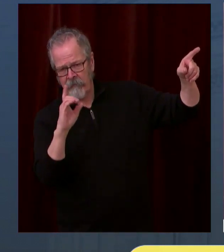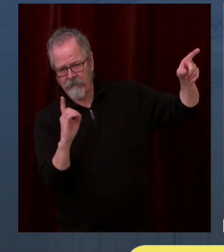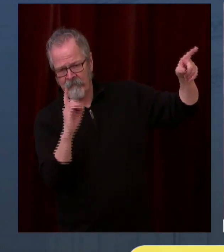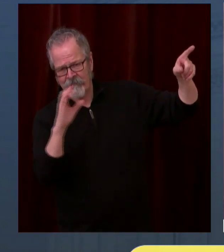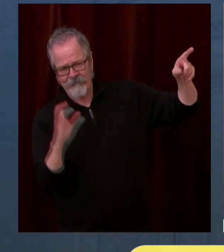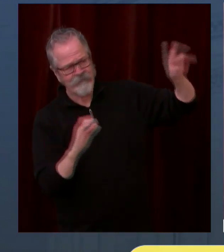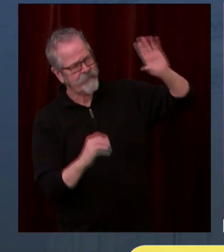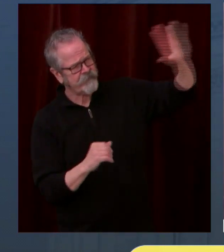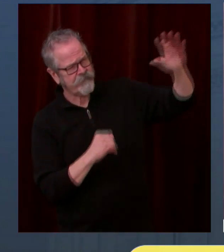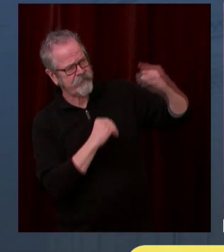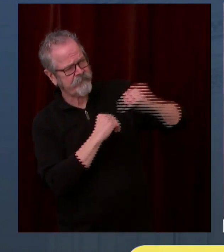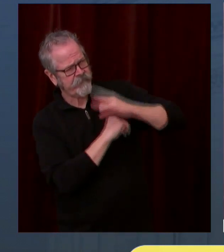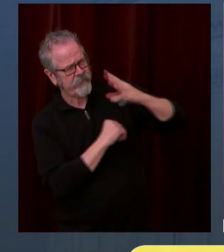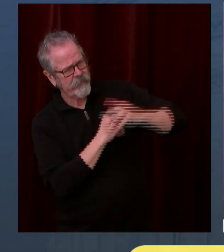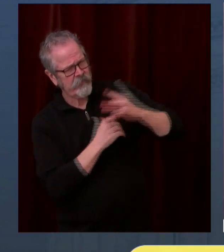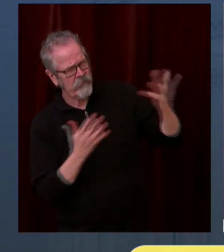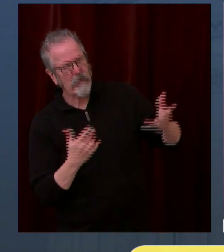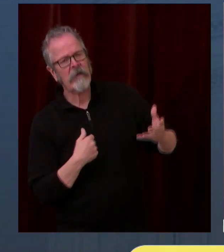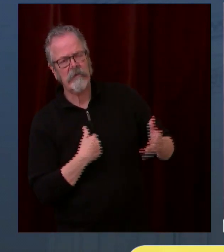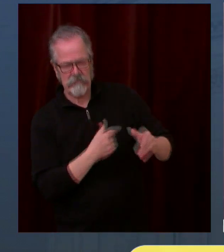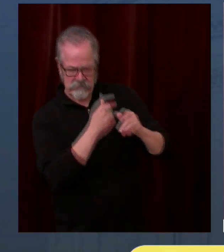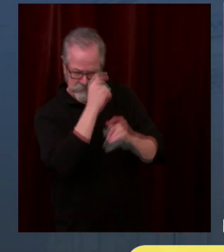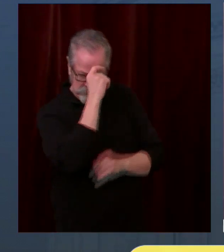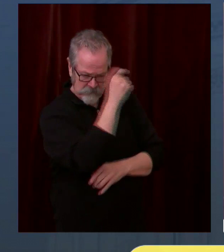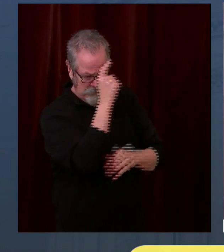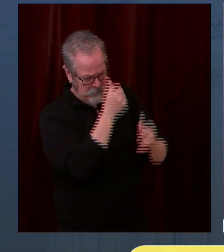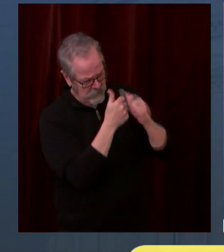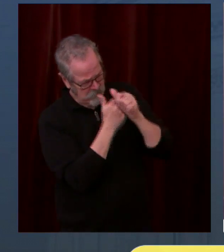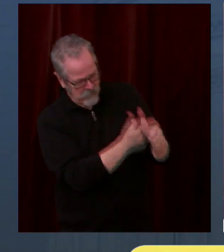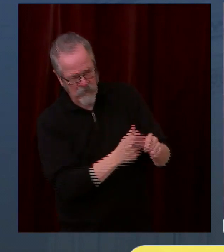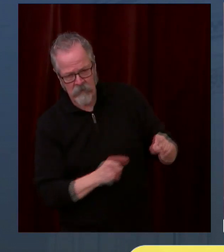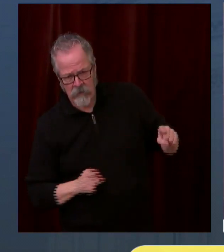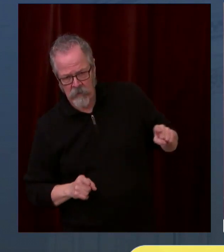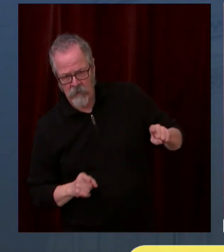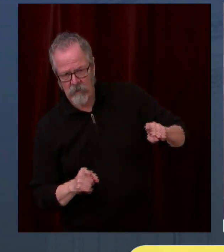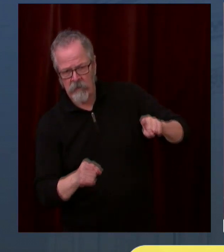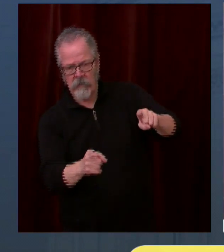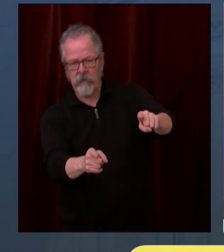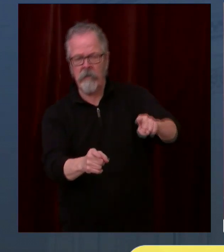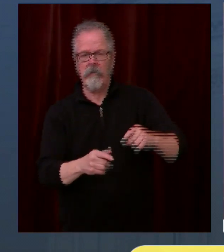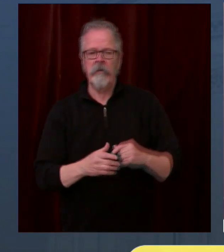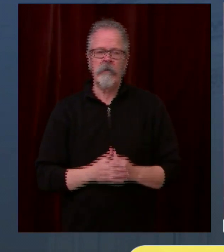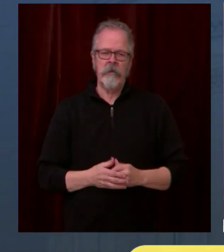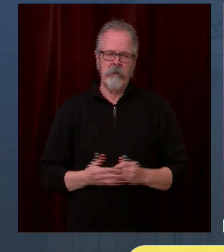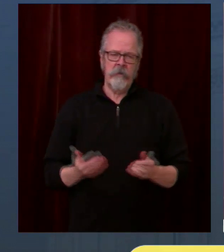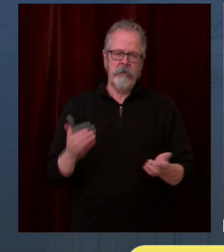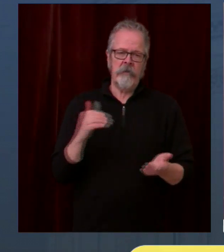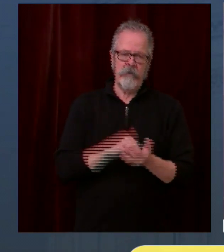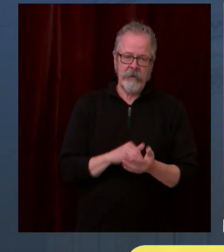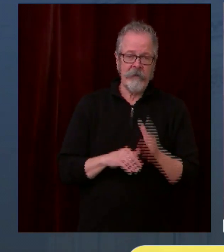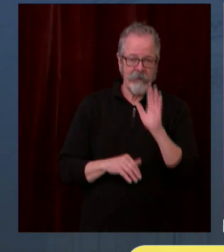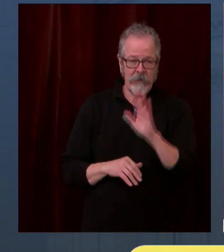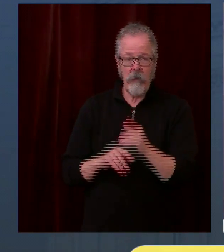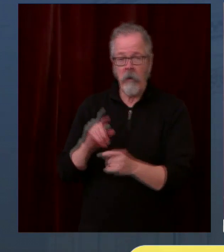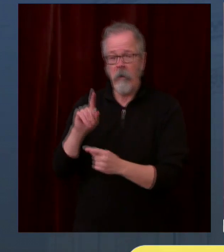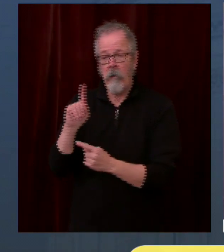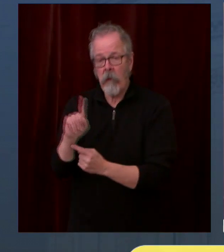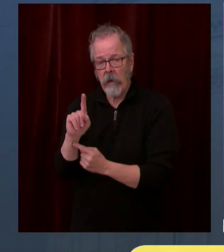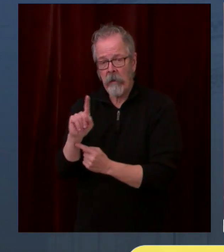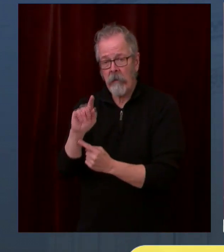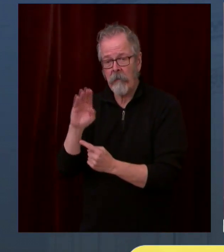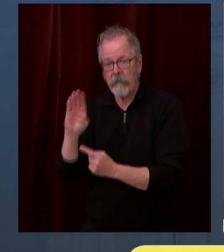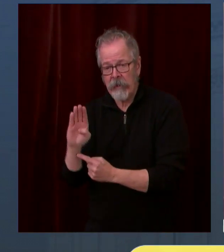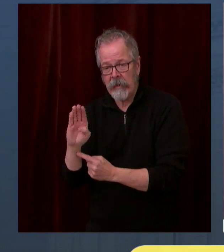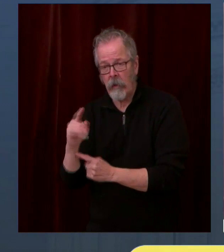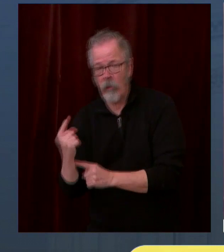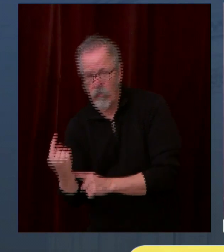get through about 50 percent of this 1B1 phase before we move on to the next years of 1B1. And our Department of Health staff